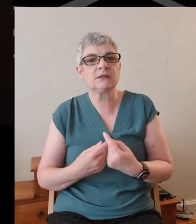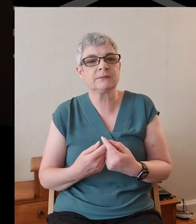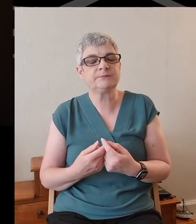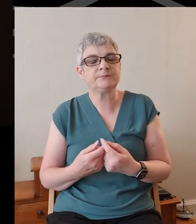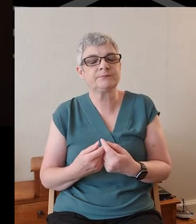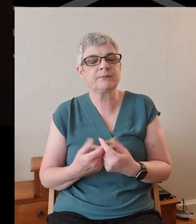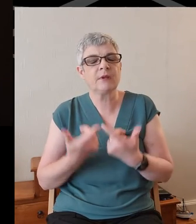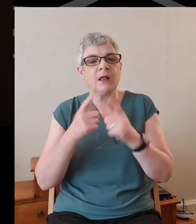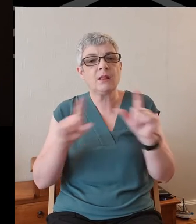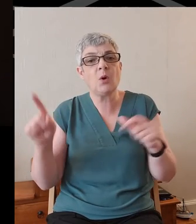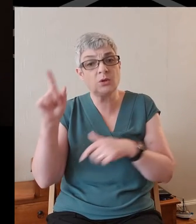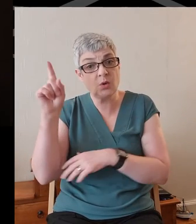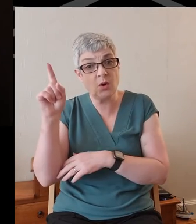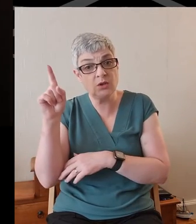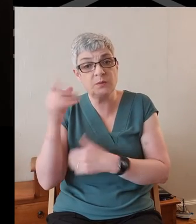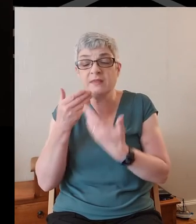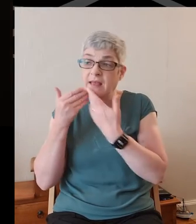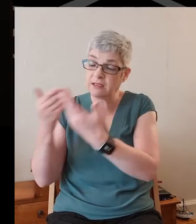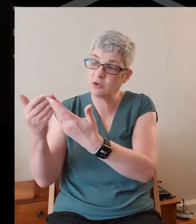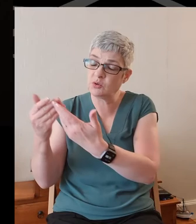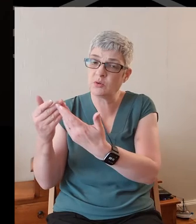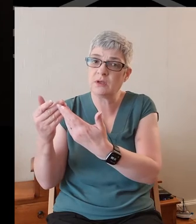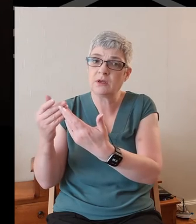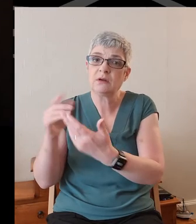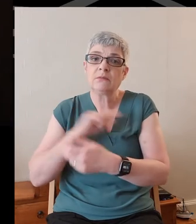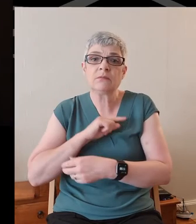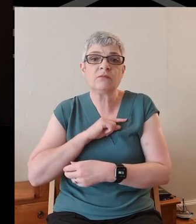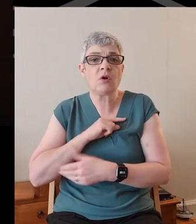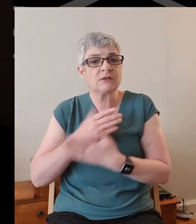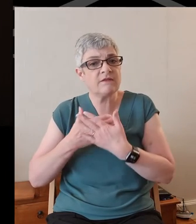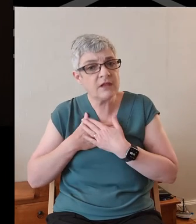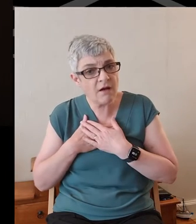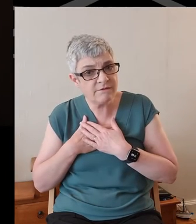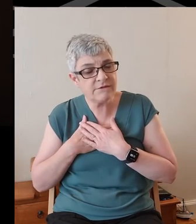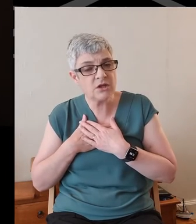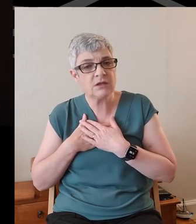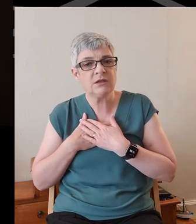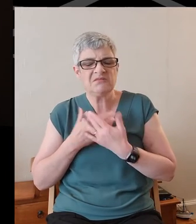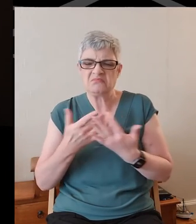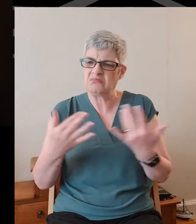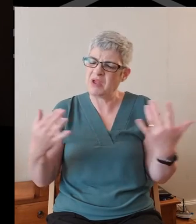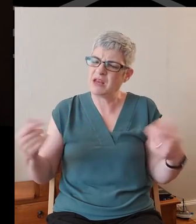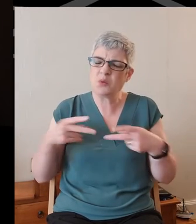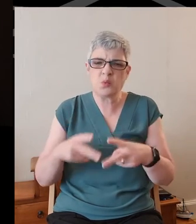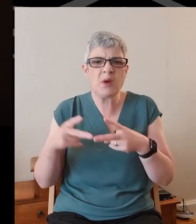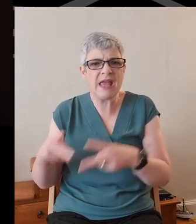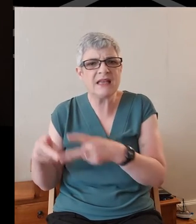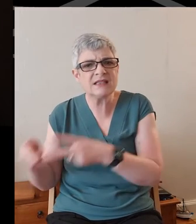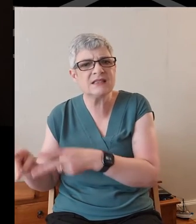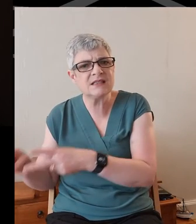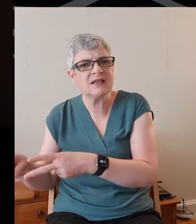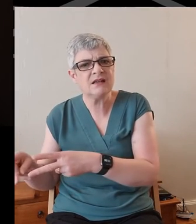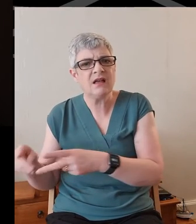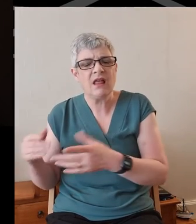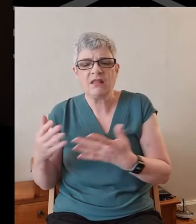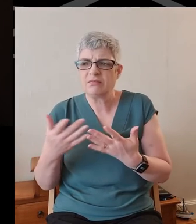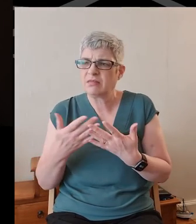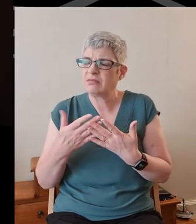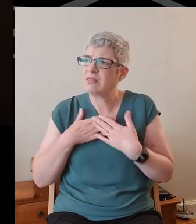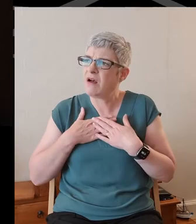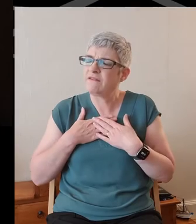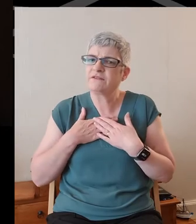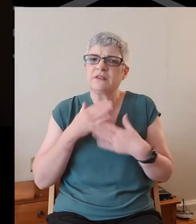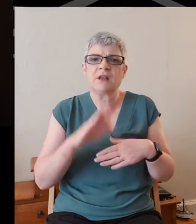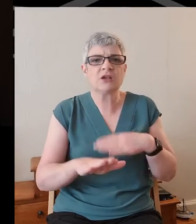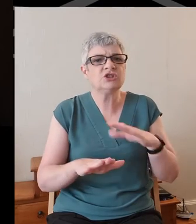Lord God, we give you thanks for love and the many different ways in which love has touched our lives.